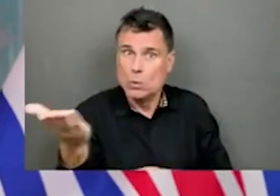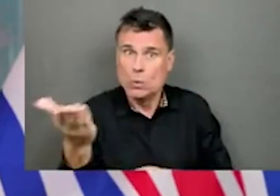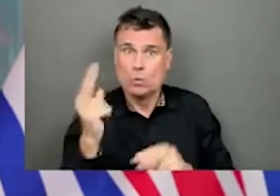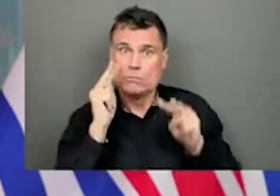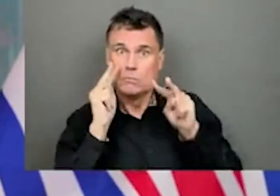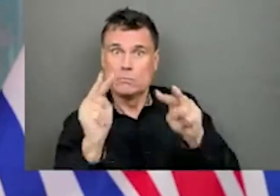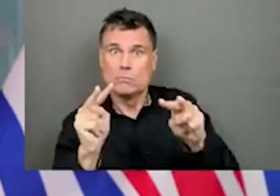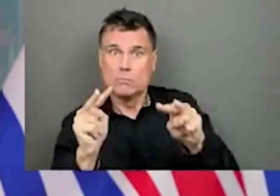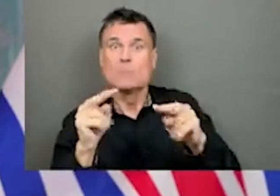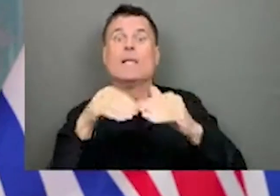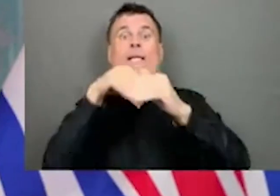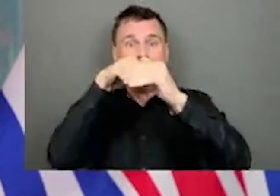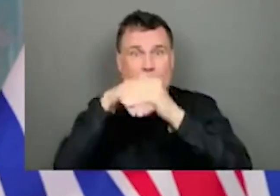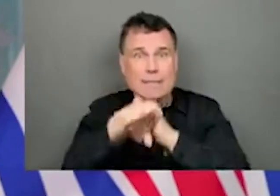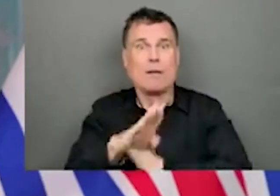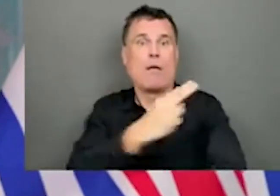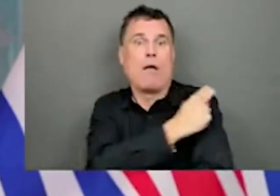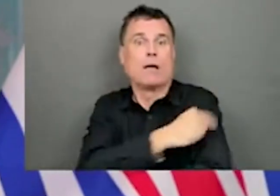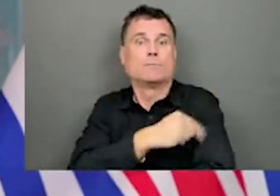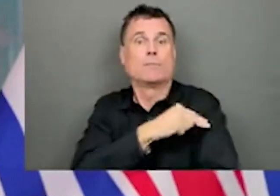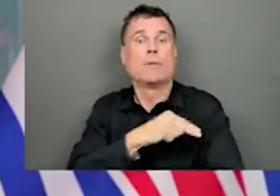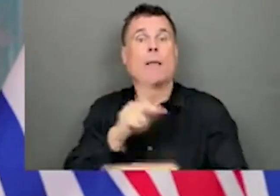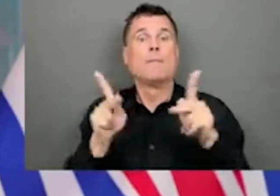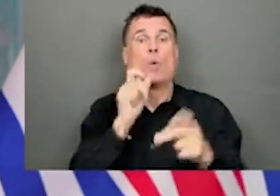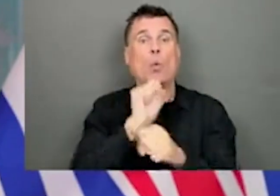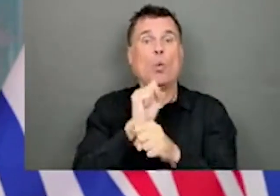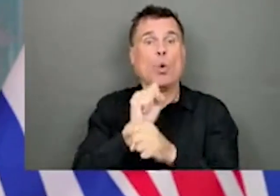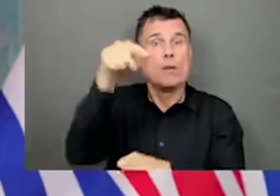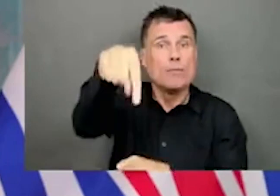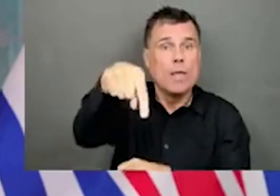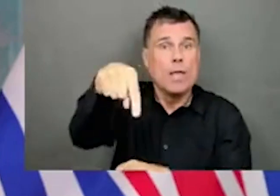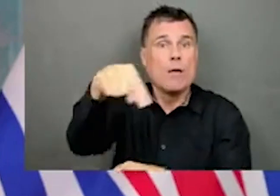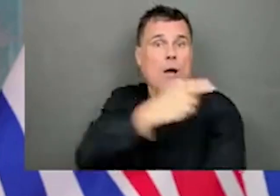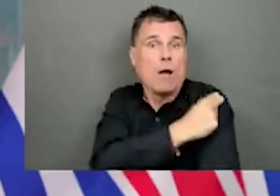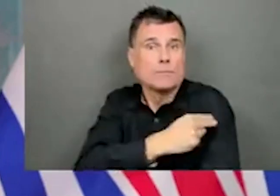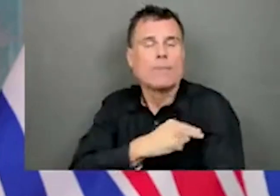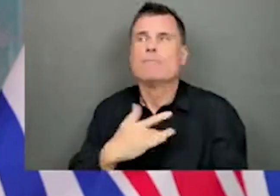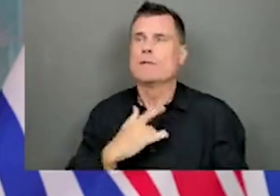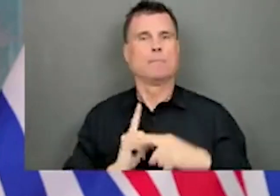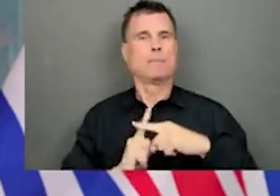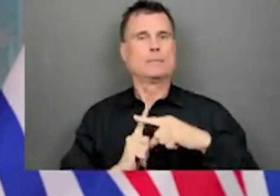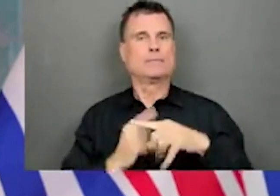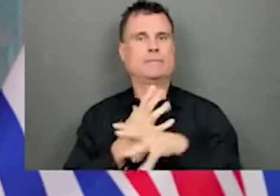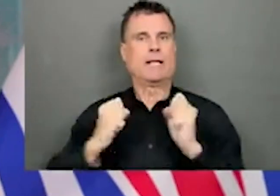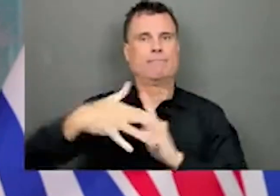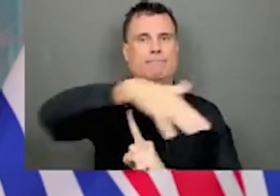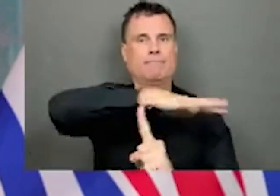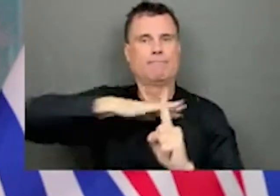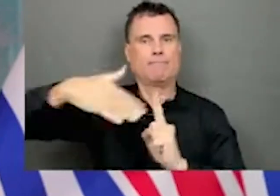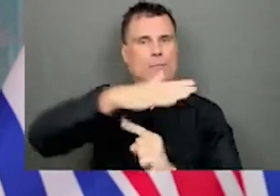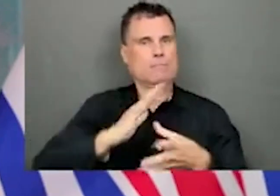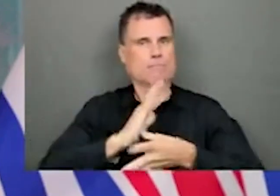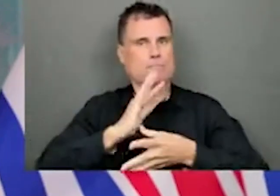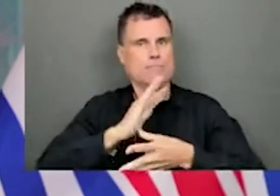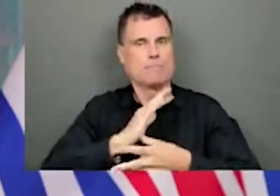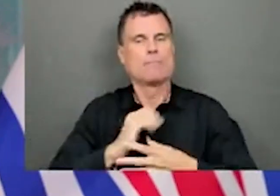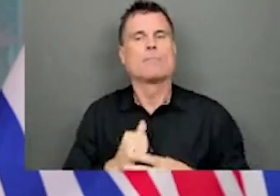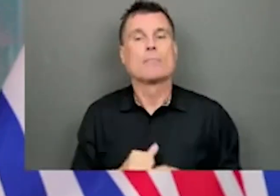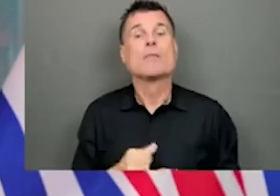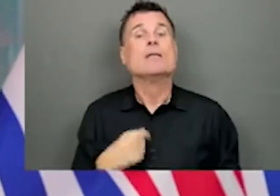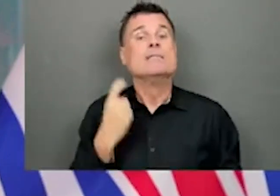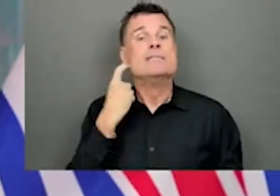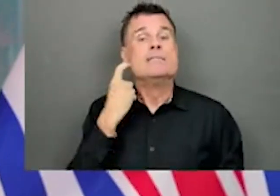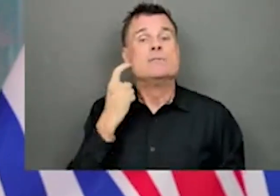everyone who works in our hospitals and other health care facilities. In addition to those actions, we've recently provided $2 million